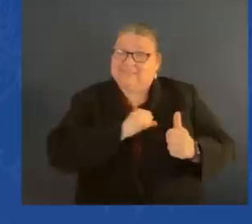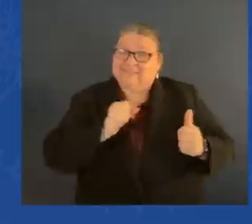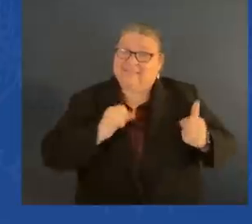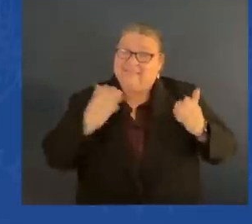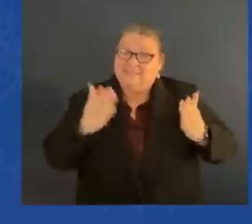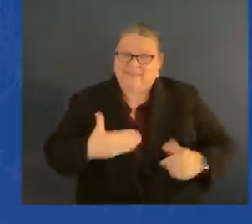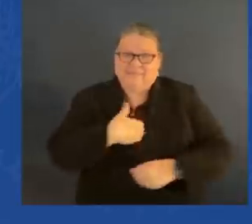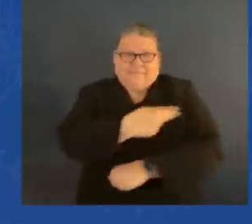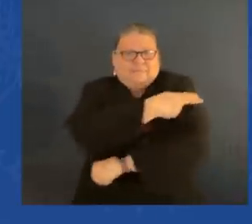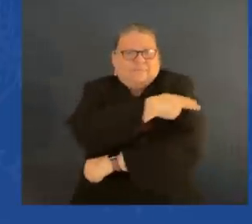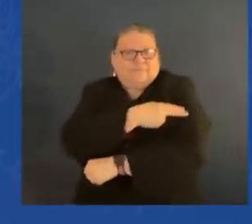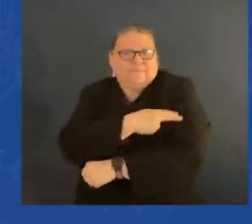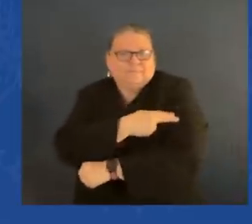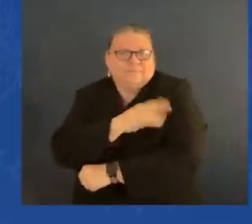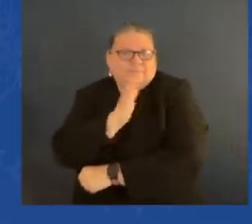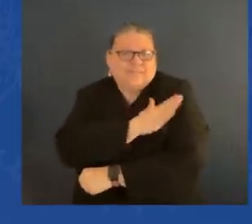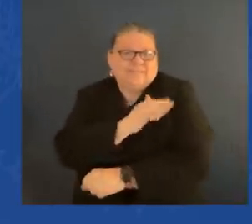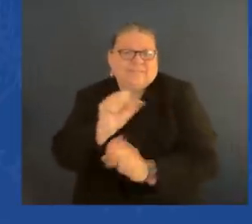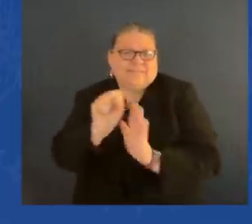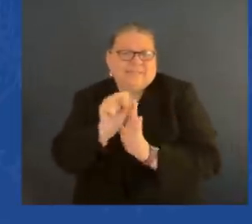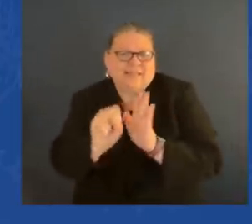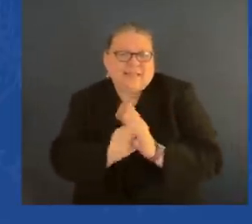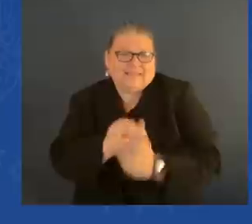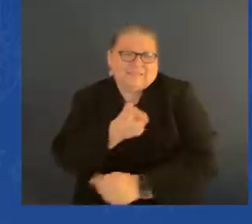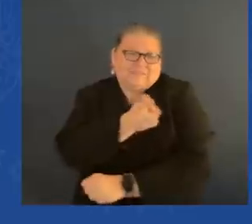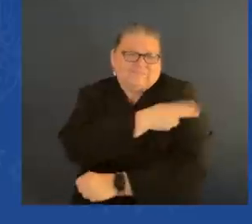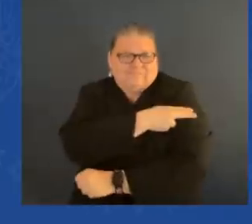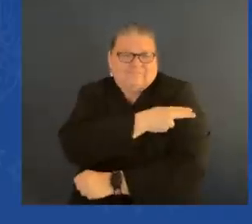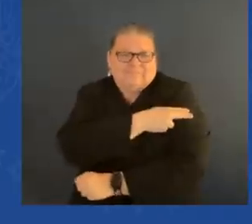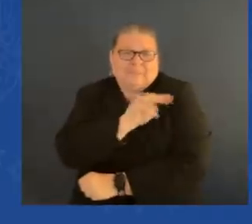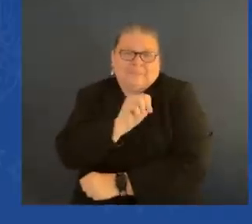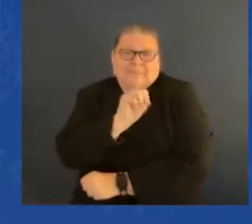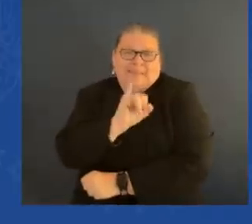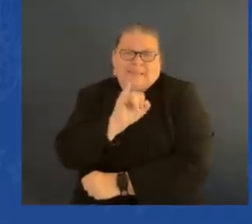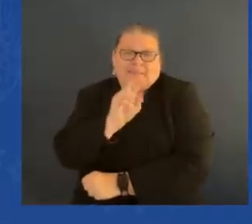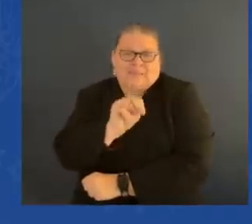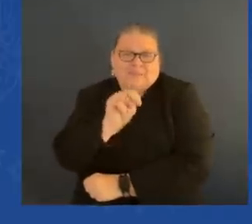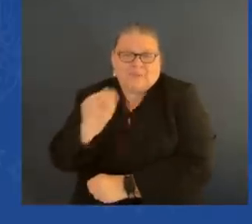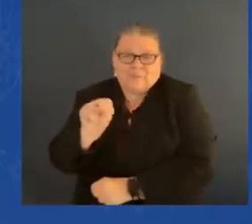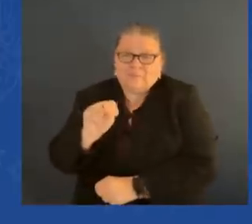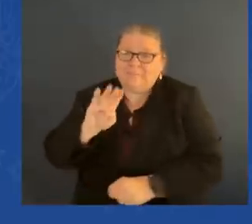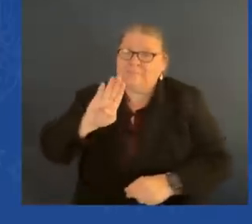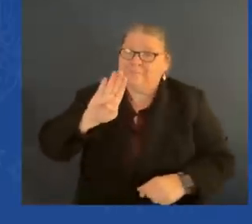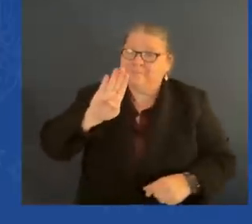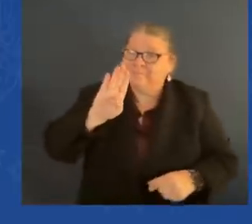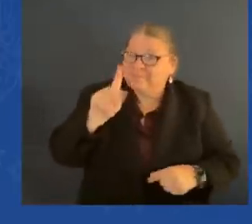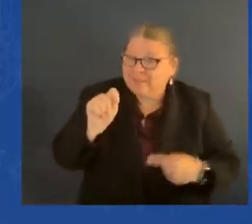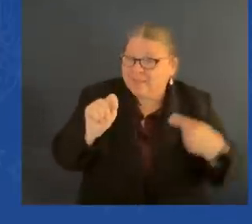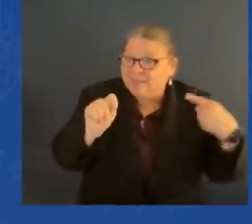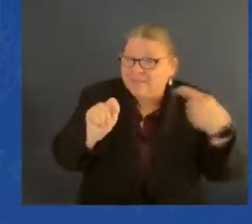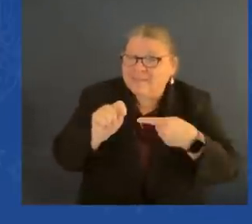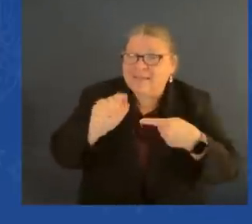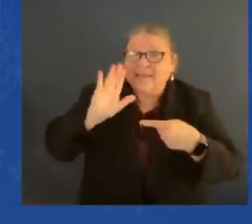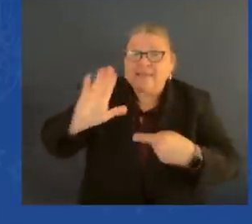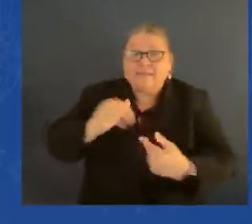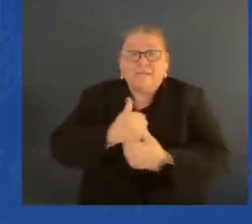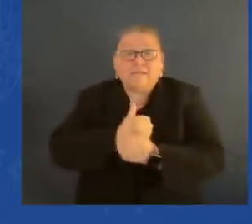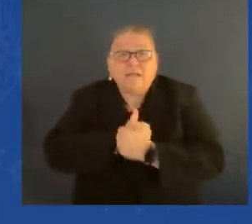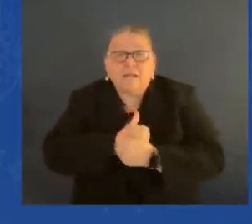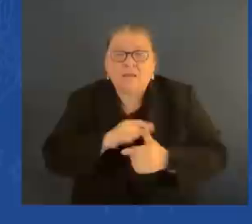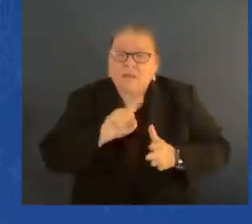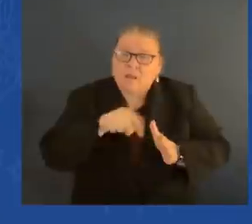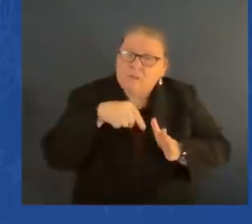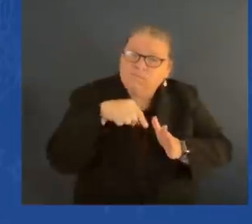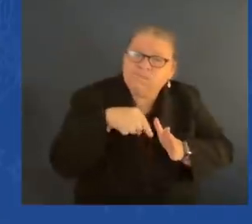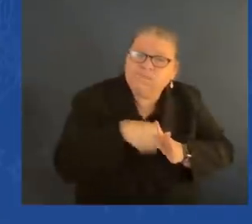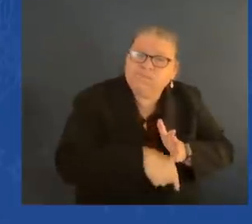But the love Fritz had for the people of Minnesota ran deeper than that. He loved you all. And you loved him back, it